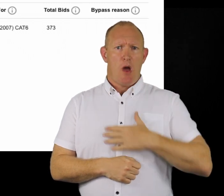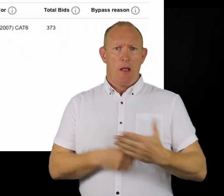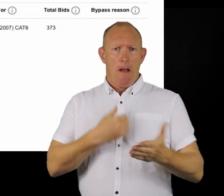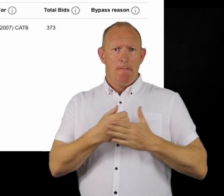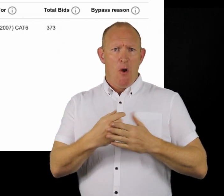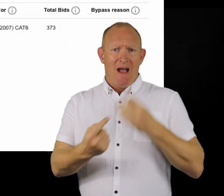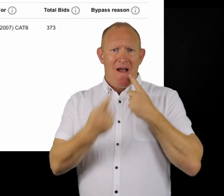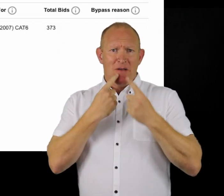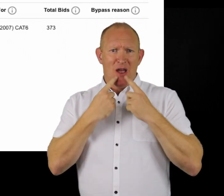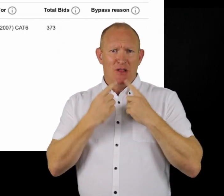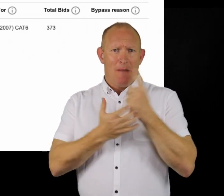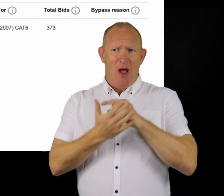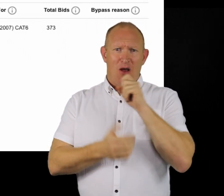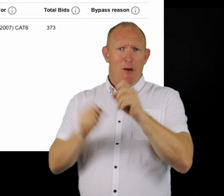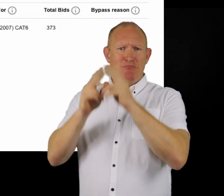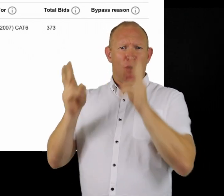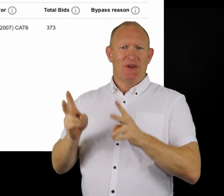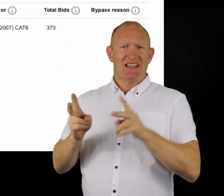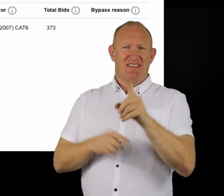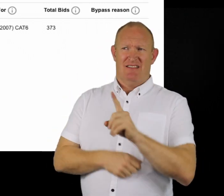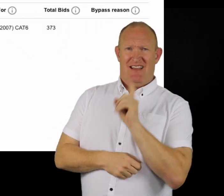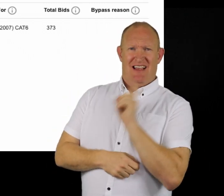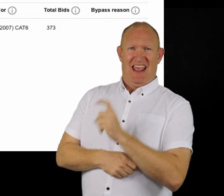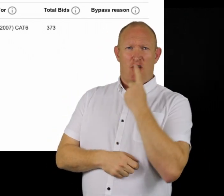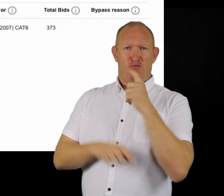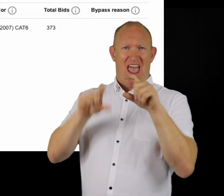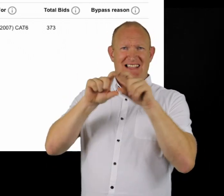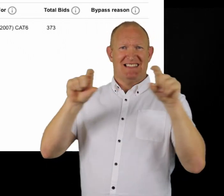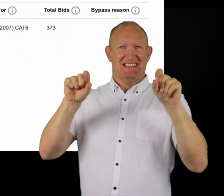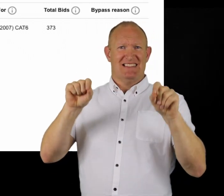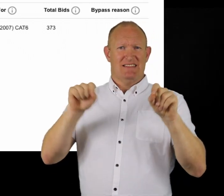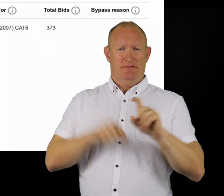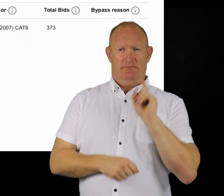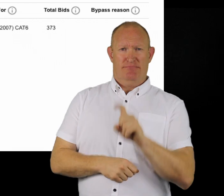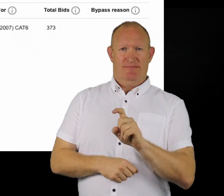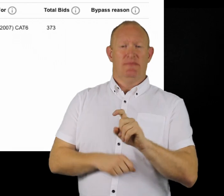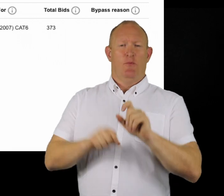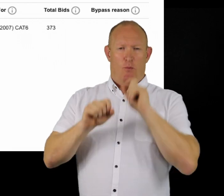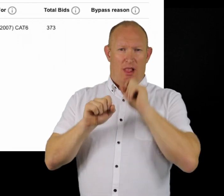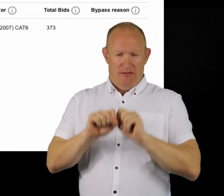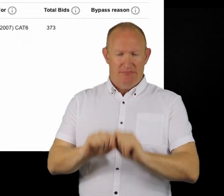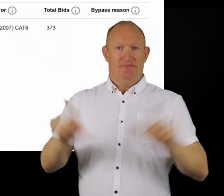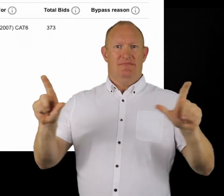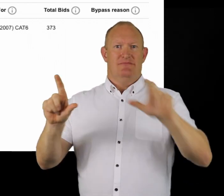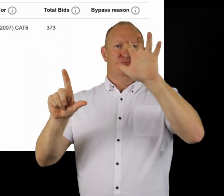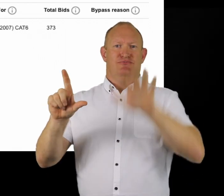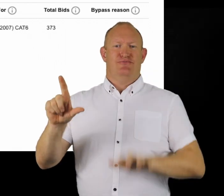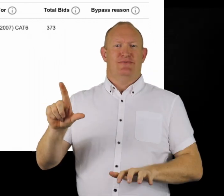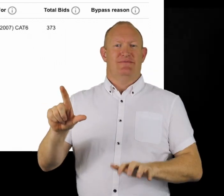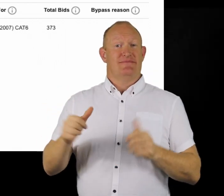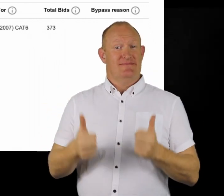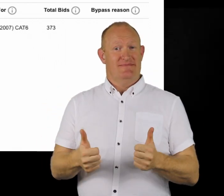You can view more information on a previous bid by clicking the address of the property.